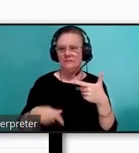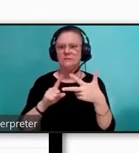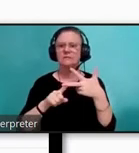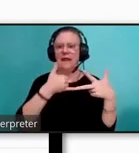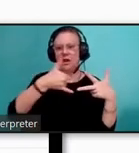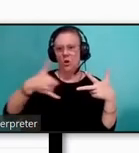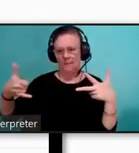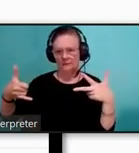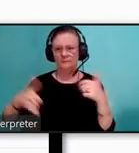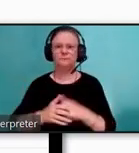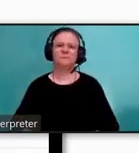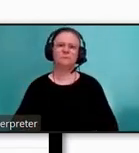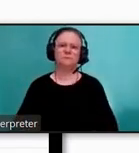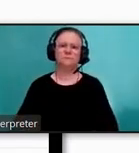website.